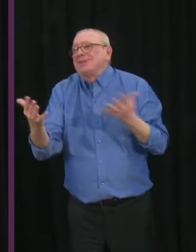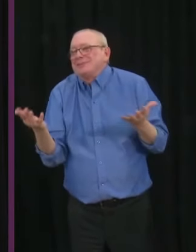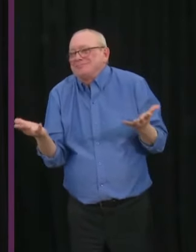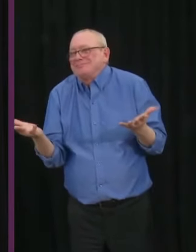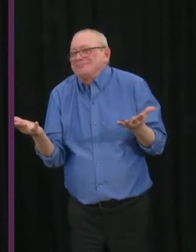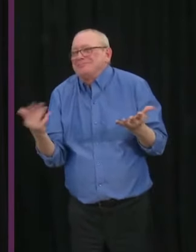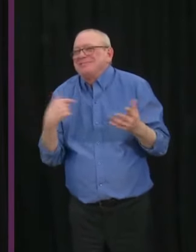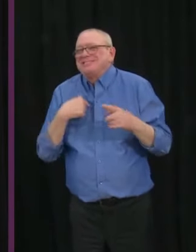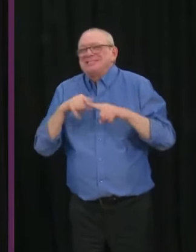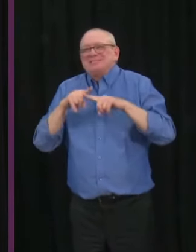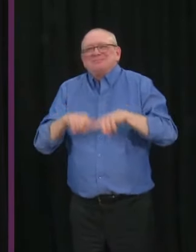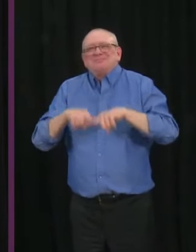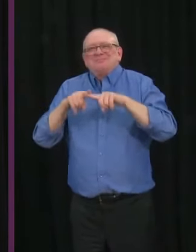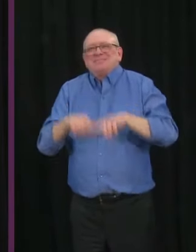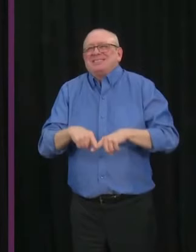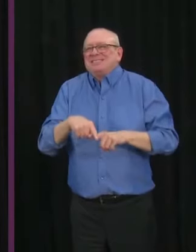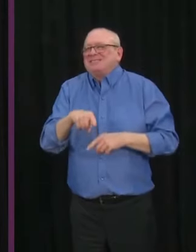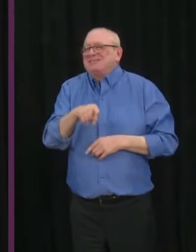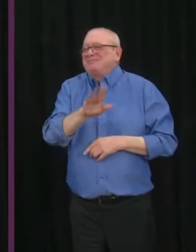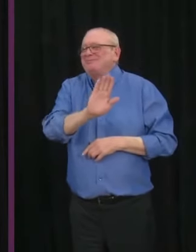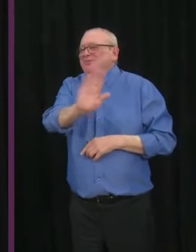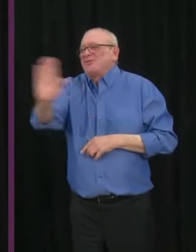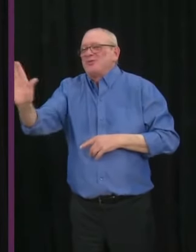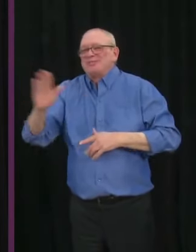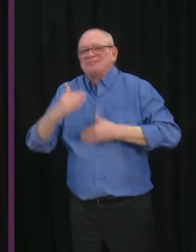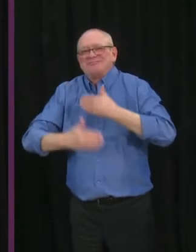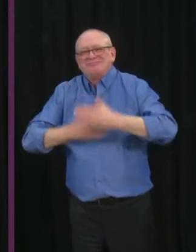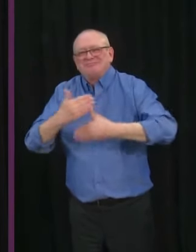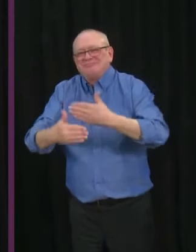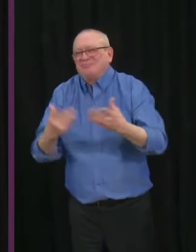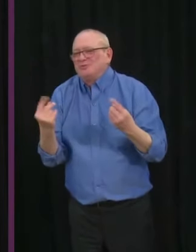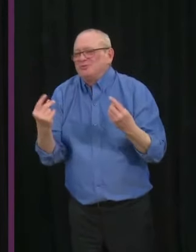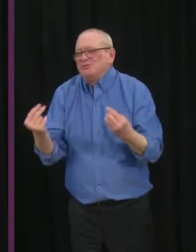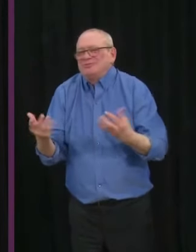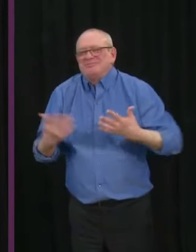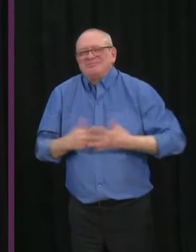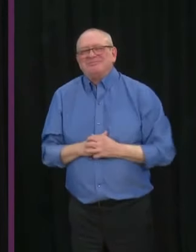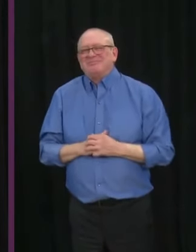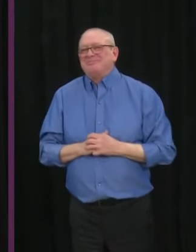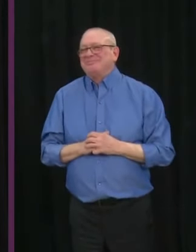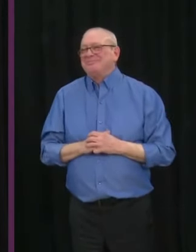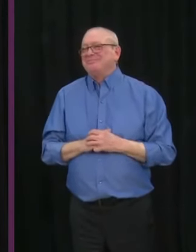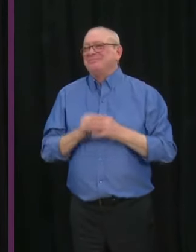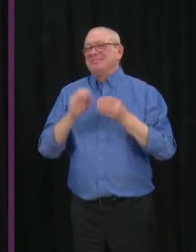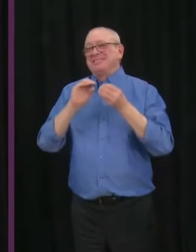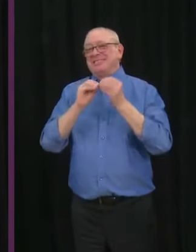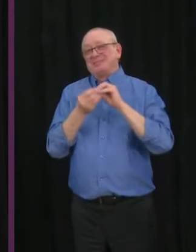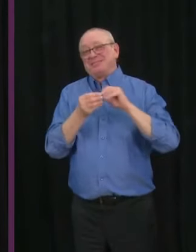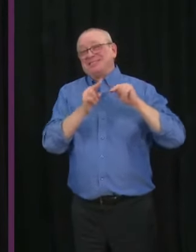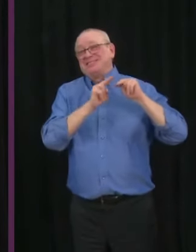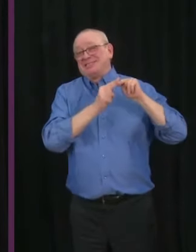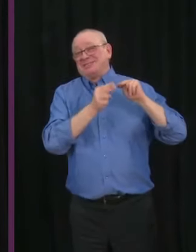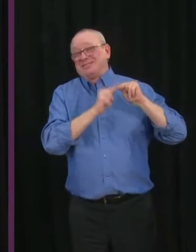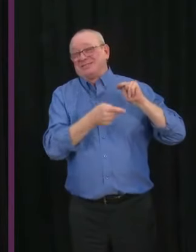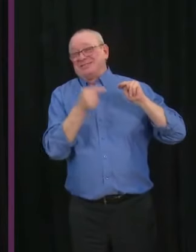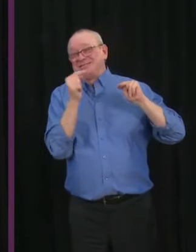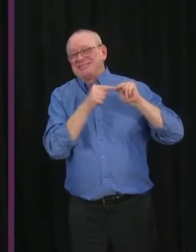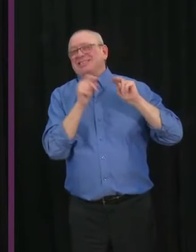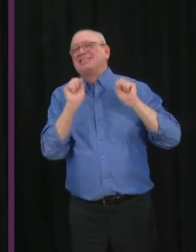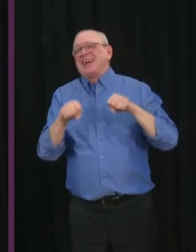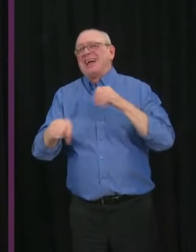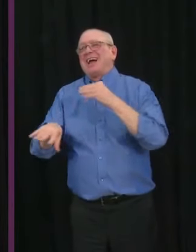be able to meet those stepwise levels going down, to be able to open additional things going forward.